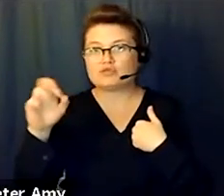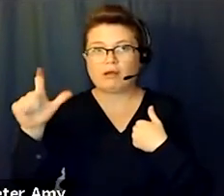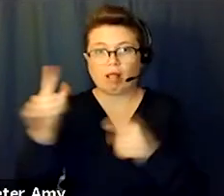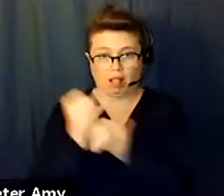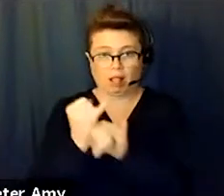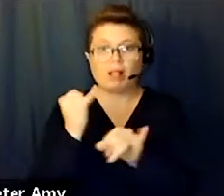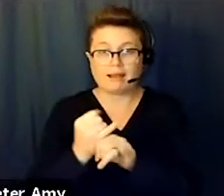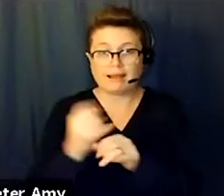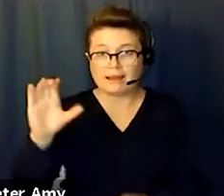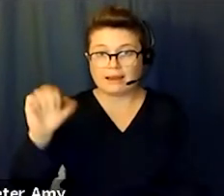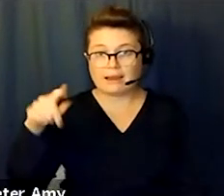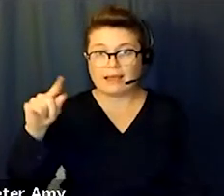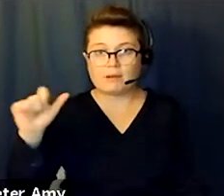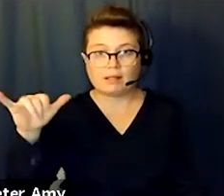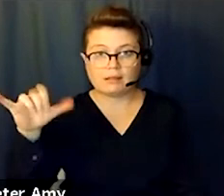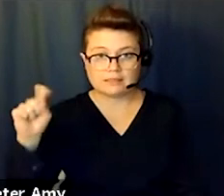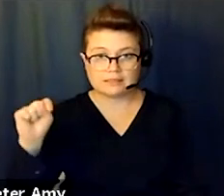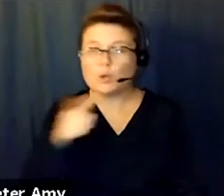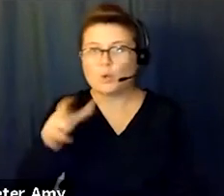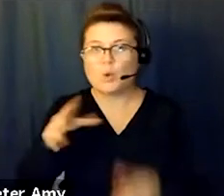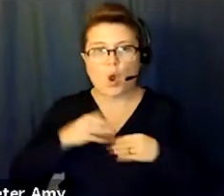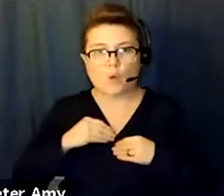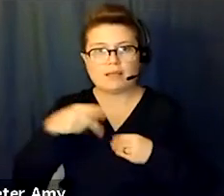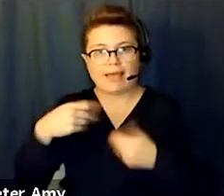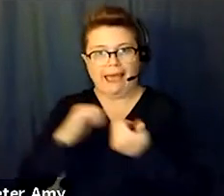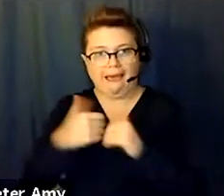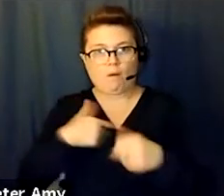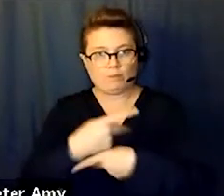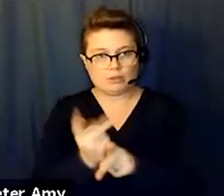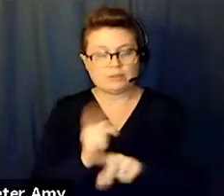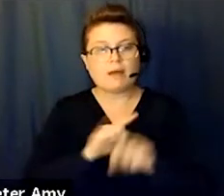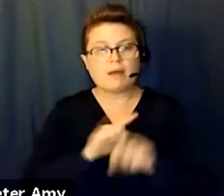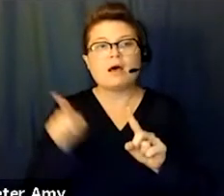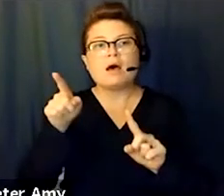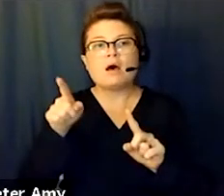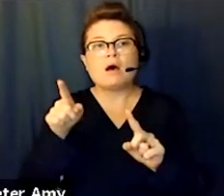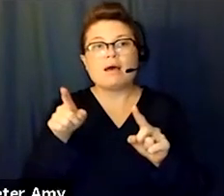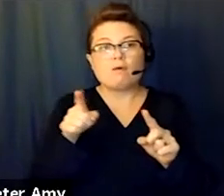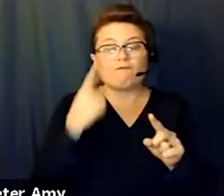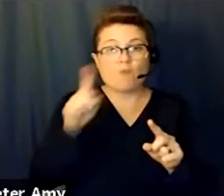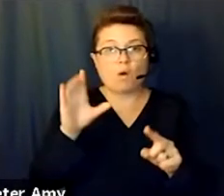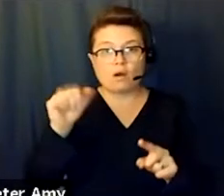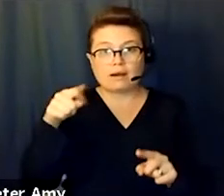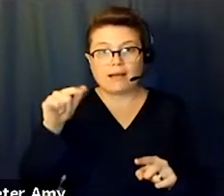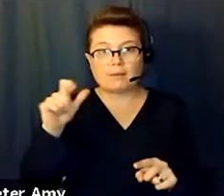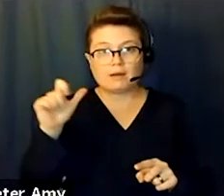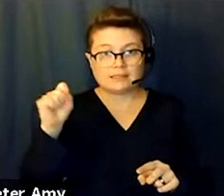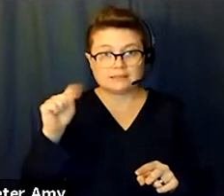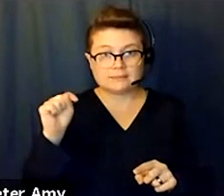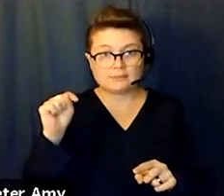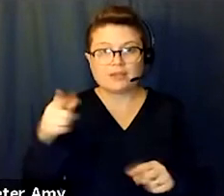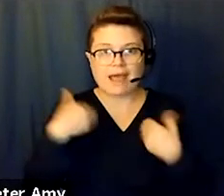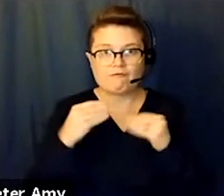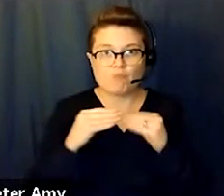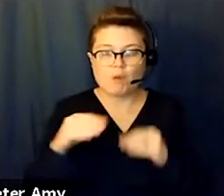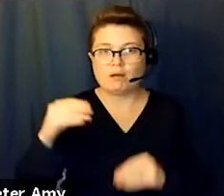means of production. With imperialism, you have a higher stage. You have AIG, you have the major insurance companies, HSBC,